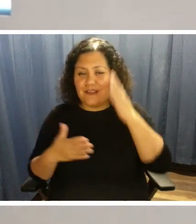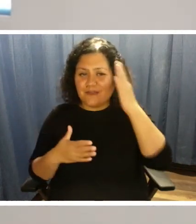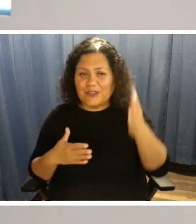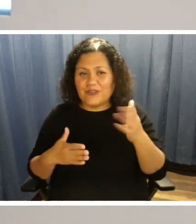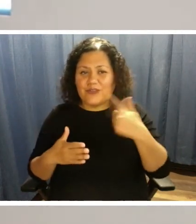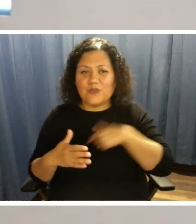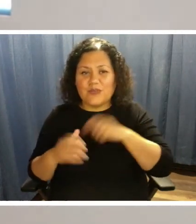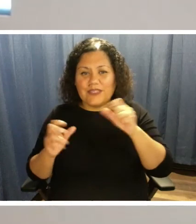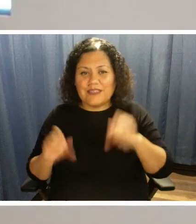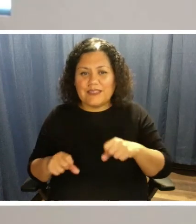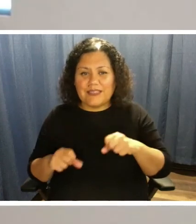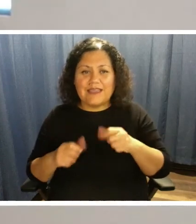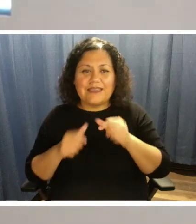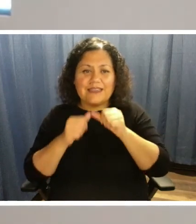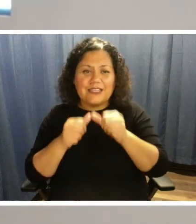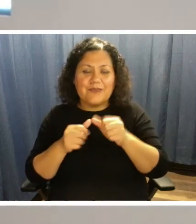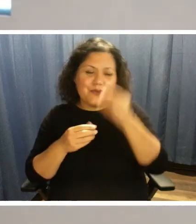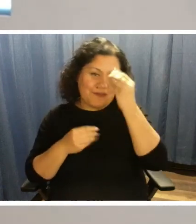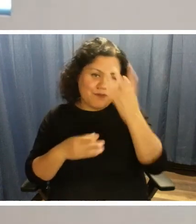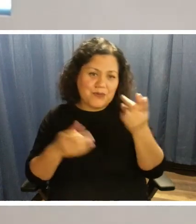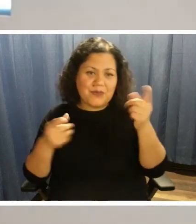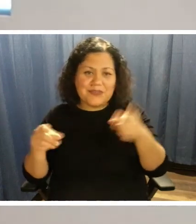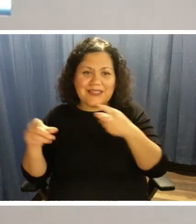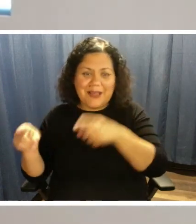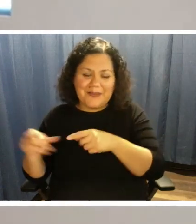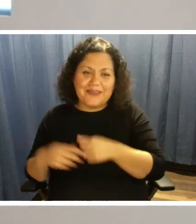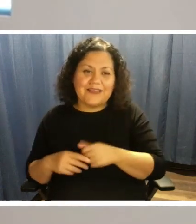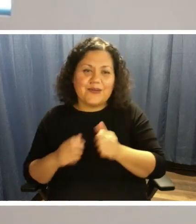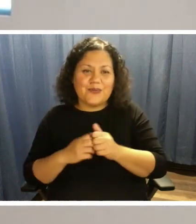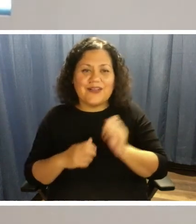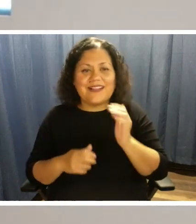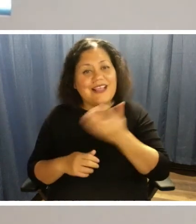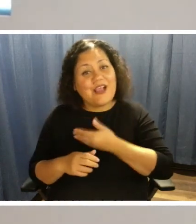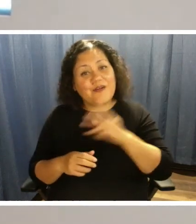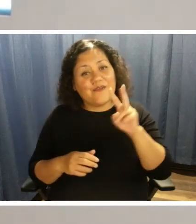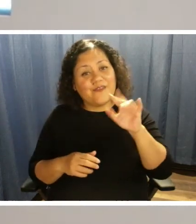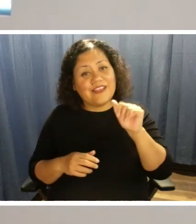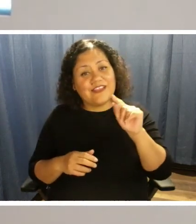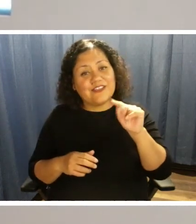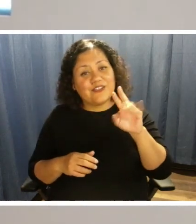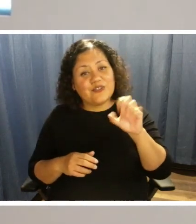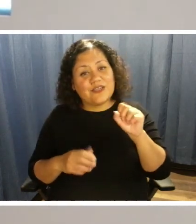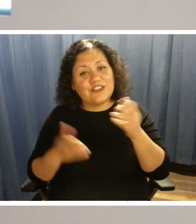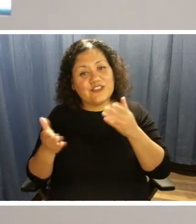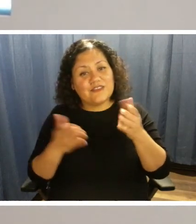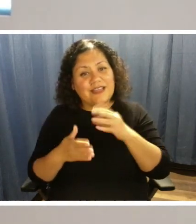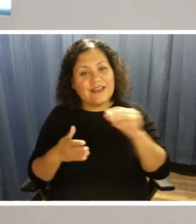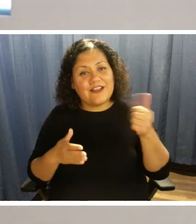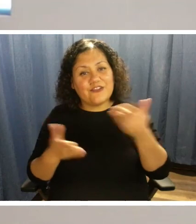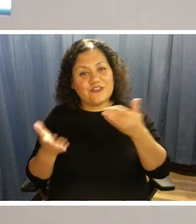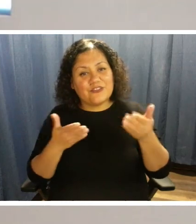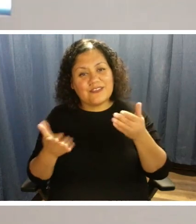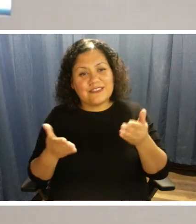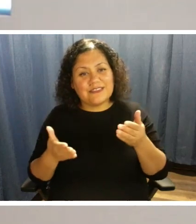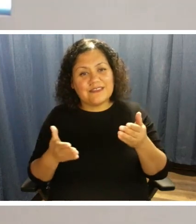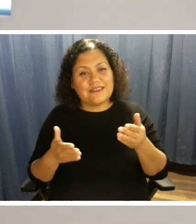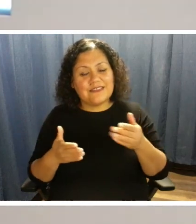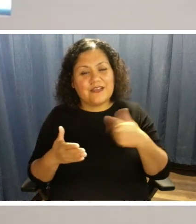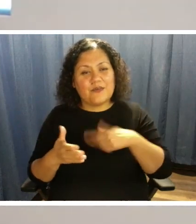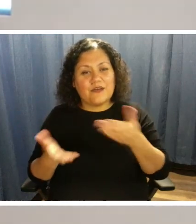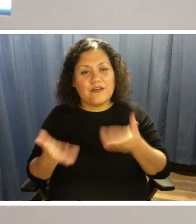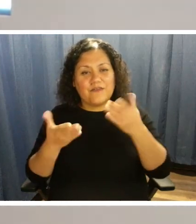keep you informed of what's going on with our ViaTrans service as well as other services that we offer to the community.